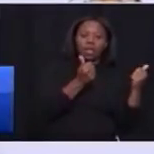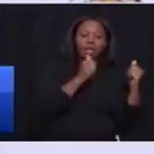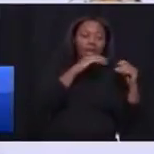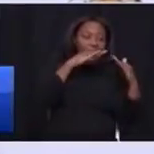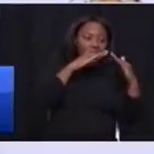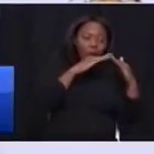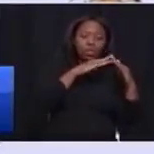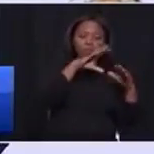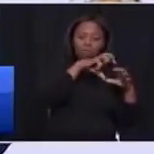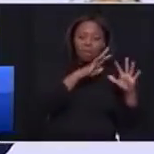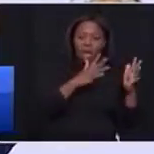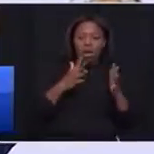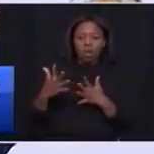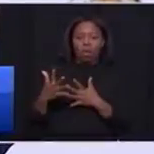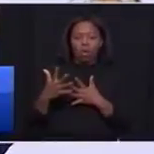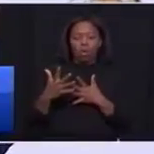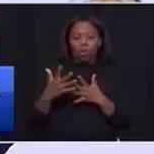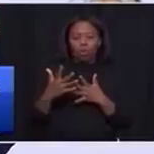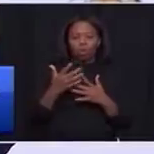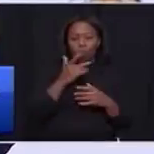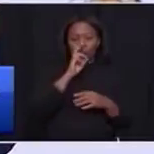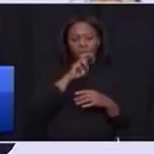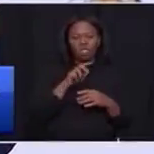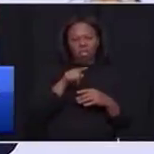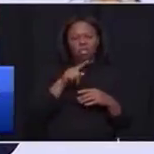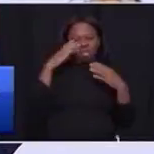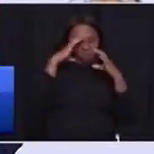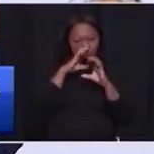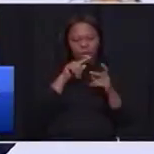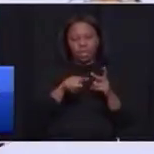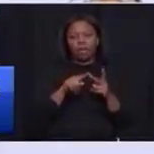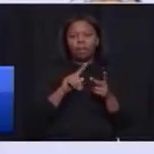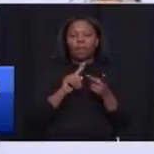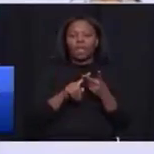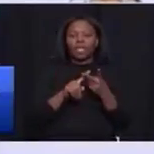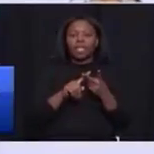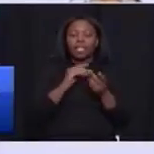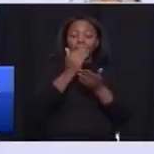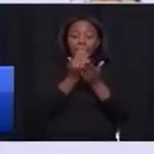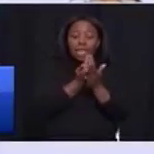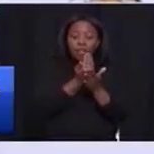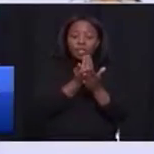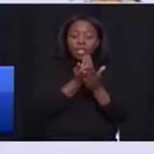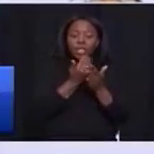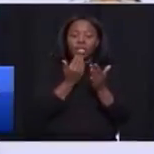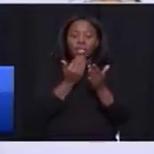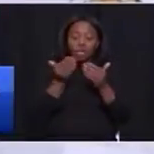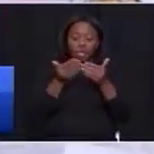we address the payment of services. With regard to safety, social cohesion, and food security,